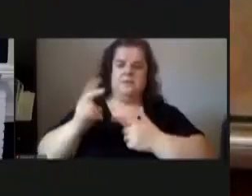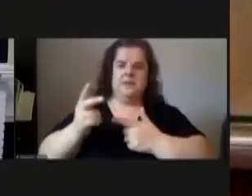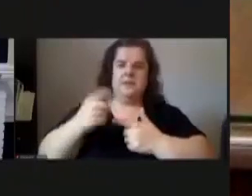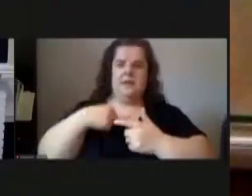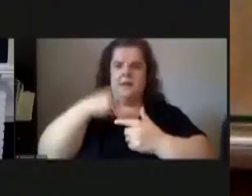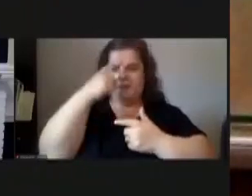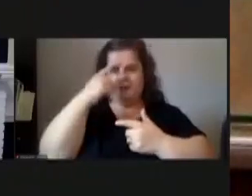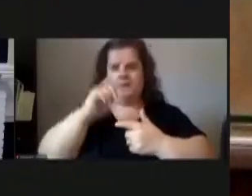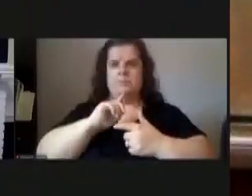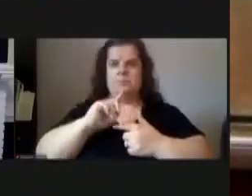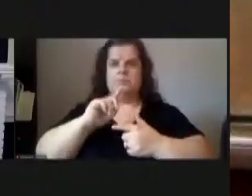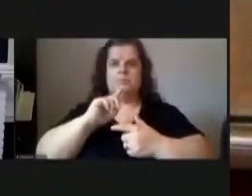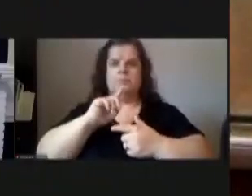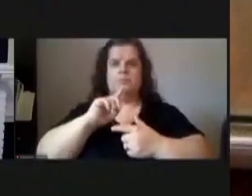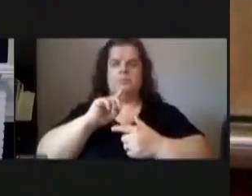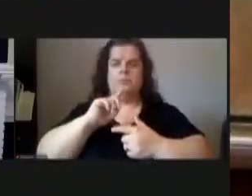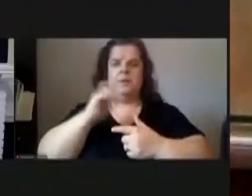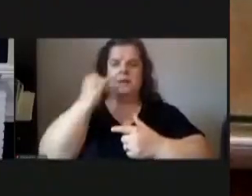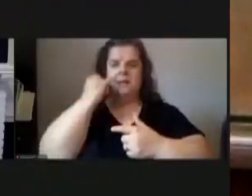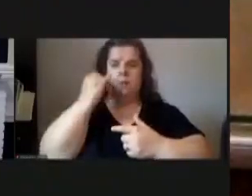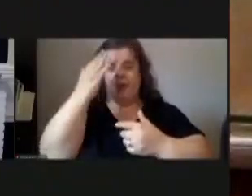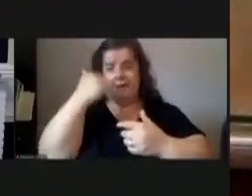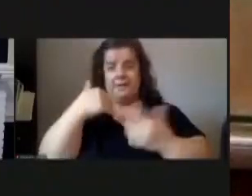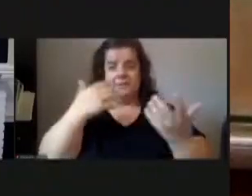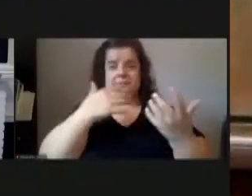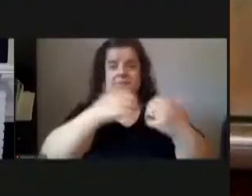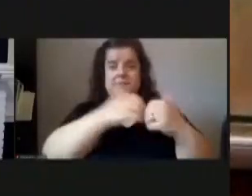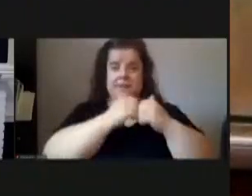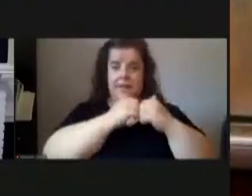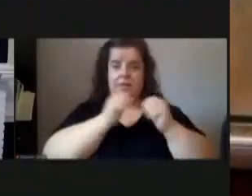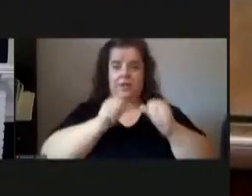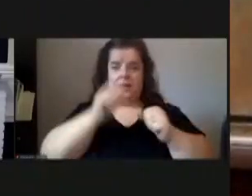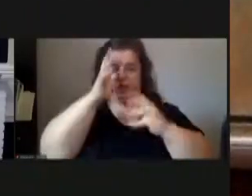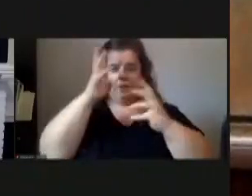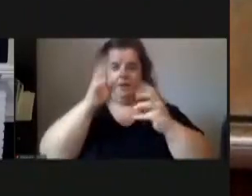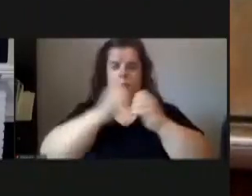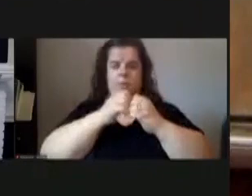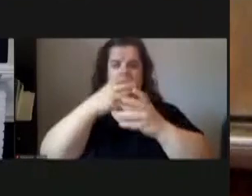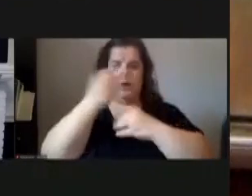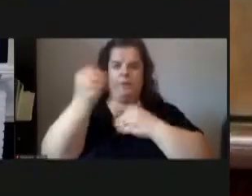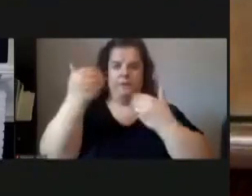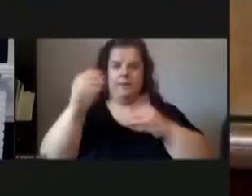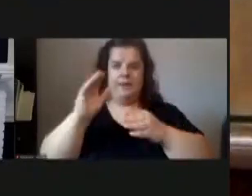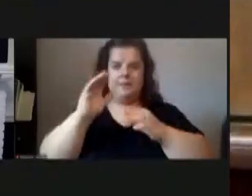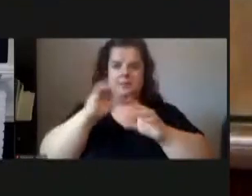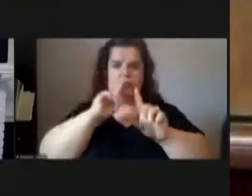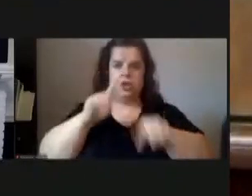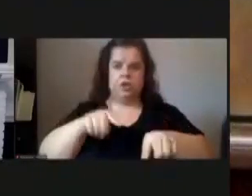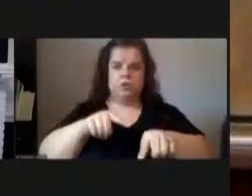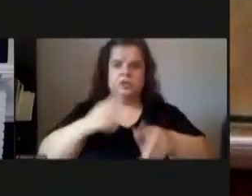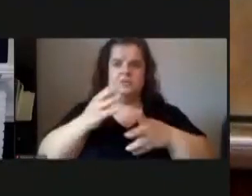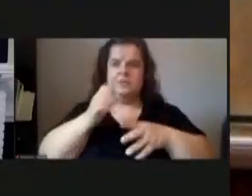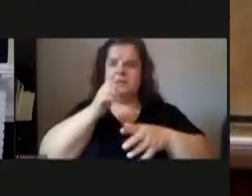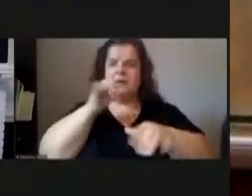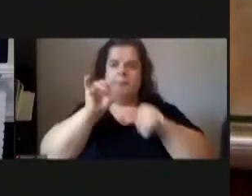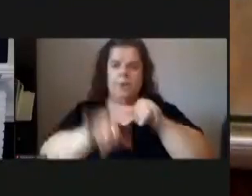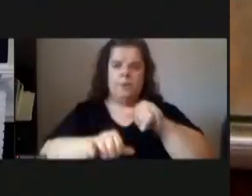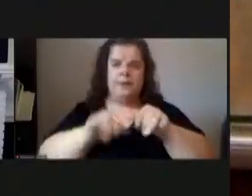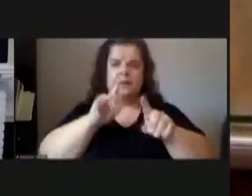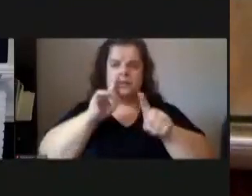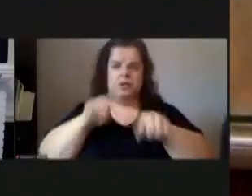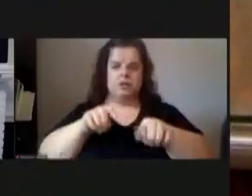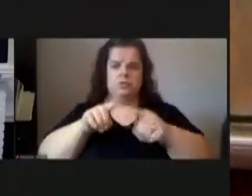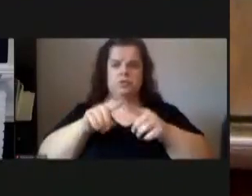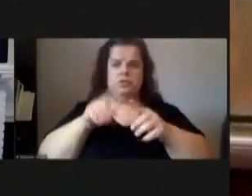certain that if we put our heads together we can come up with creative out-of-the-box solutions that aren't maybe permanent solutions to the